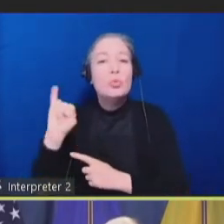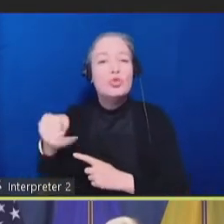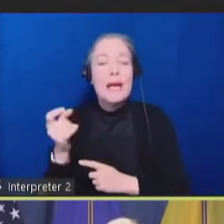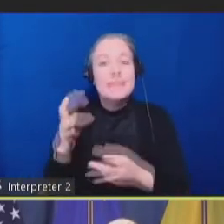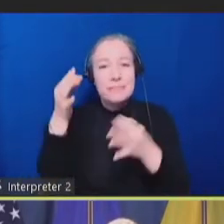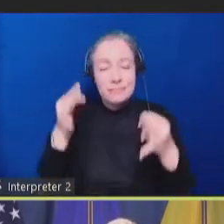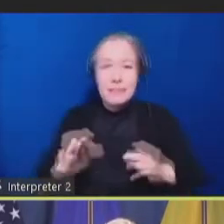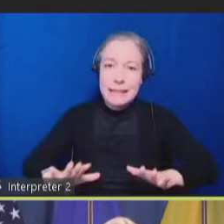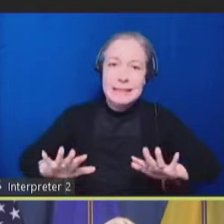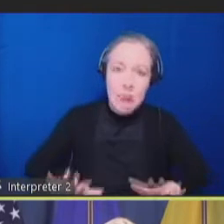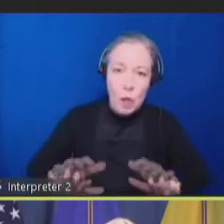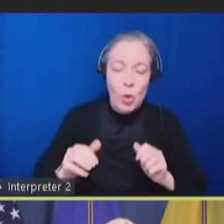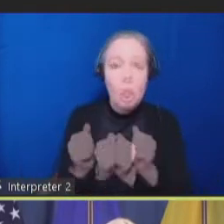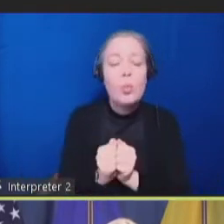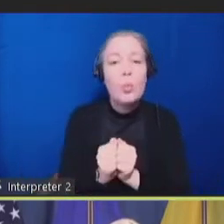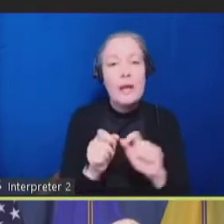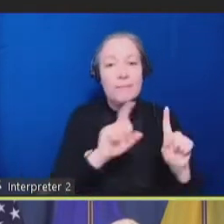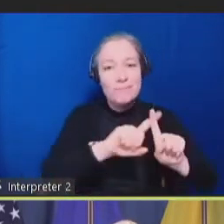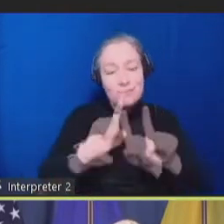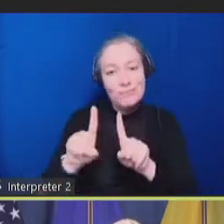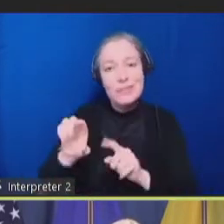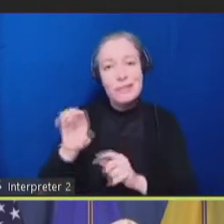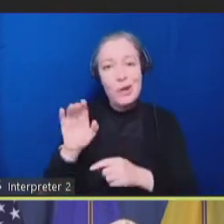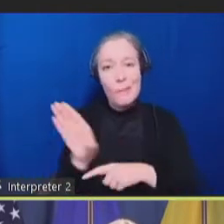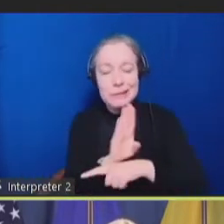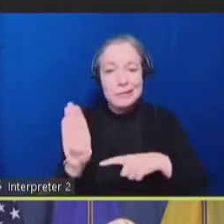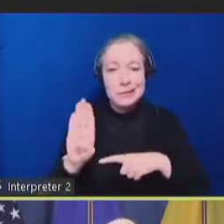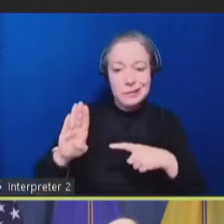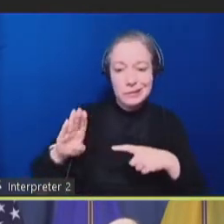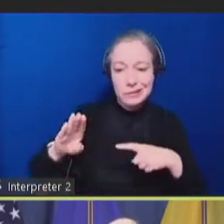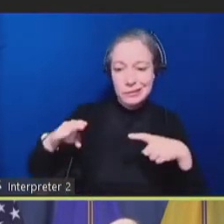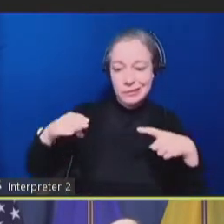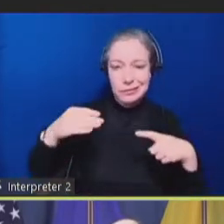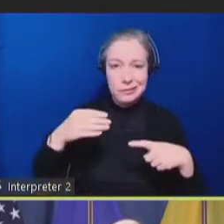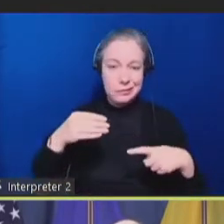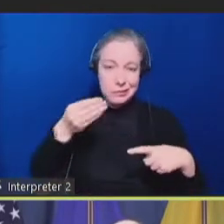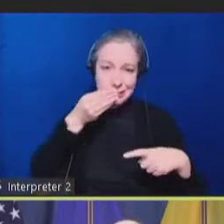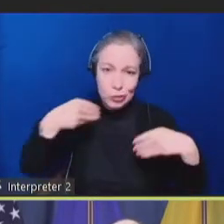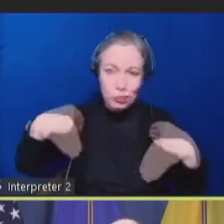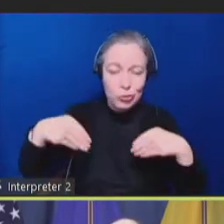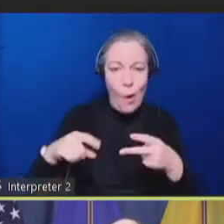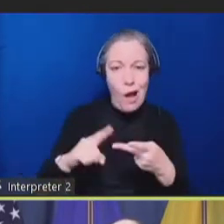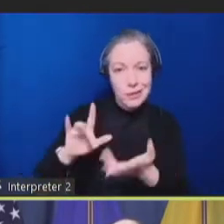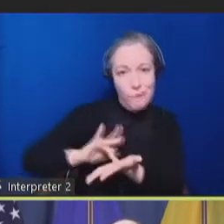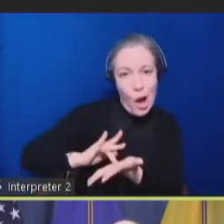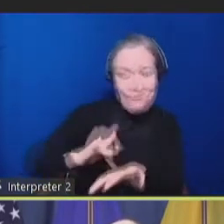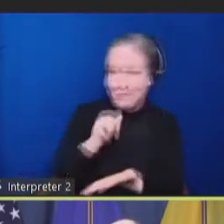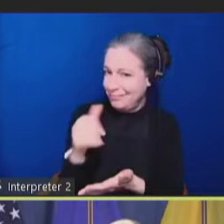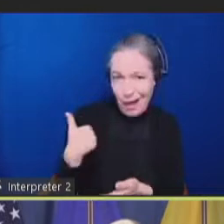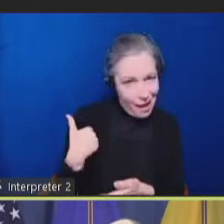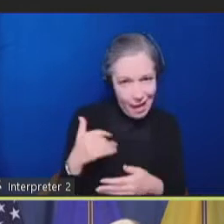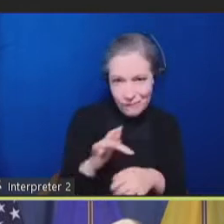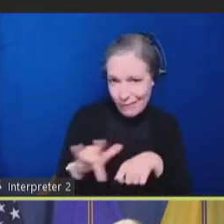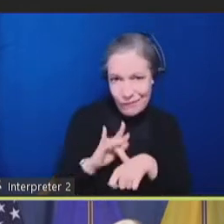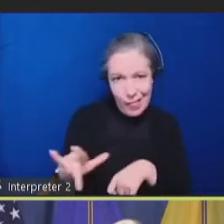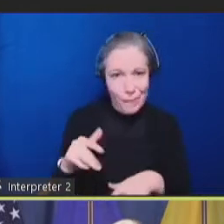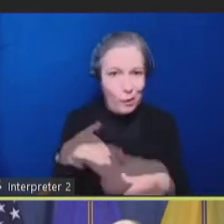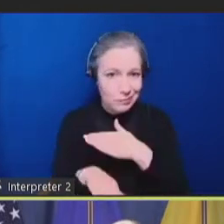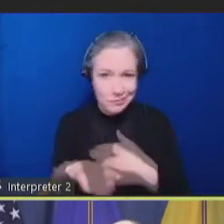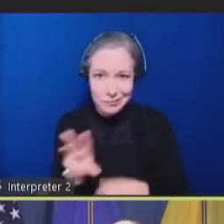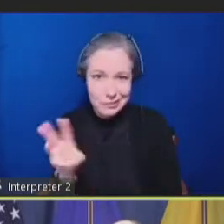that did not have accessible vaccine registration websites for COVID-19. As a result, those